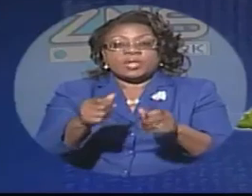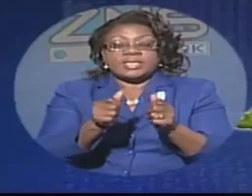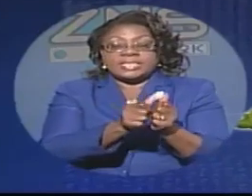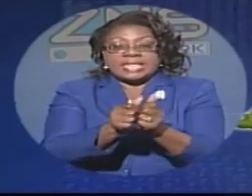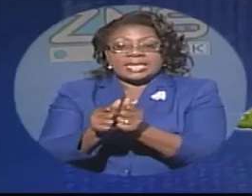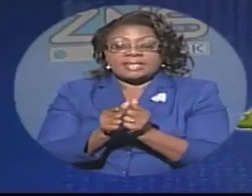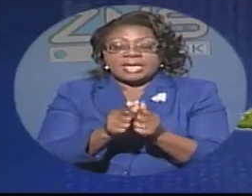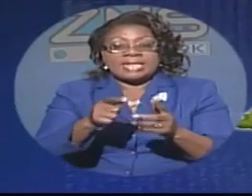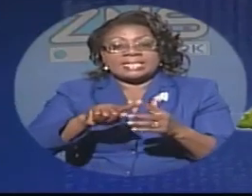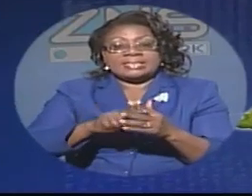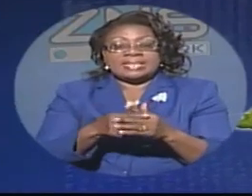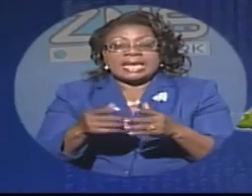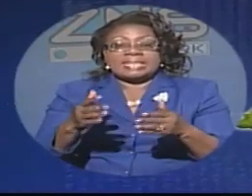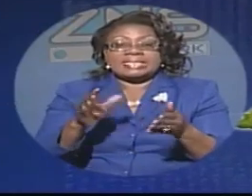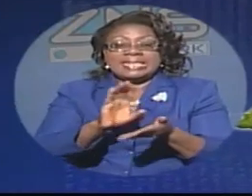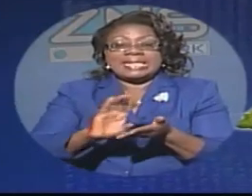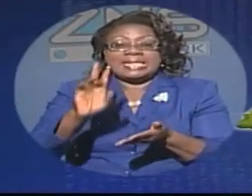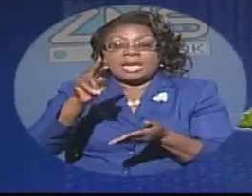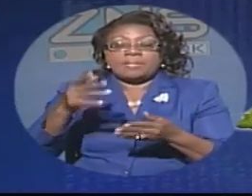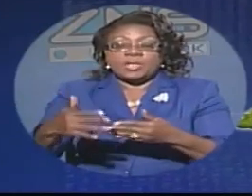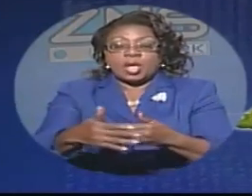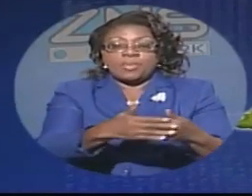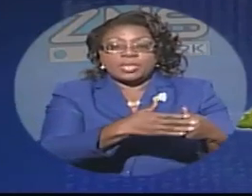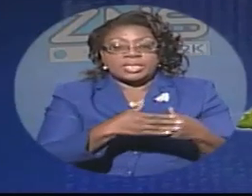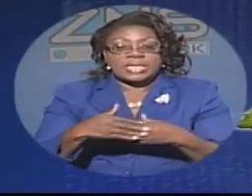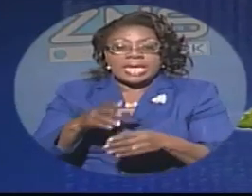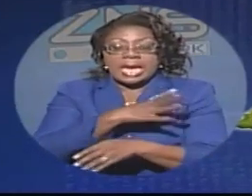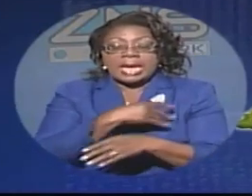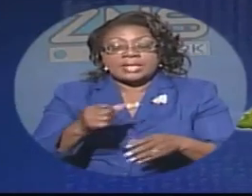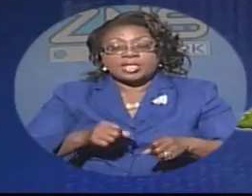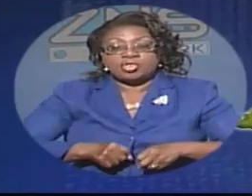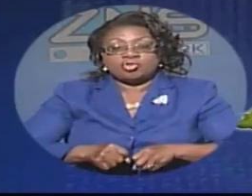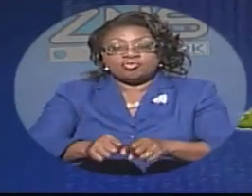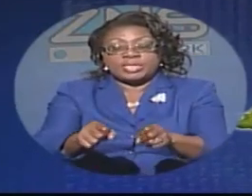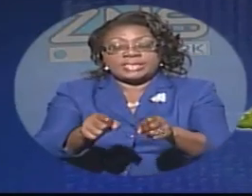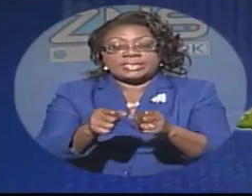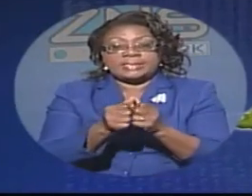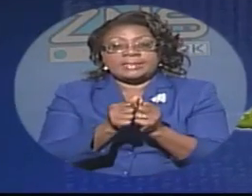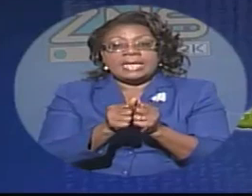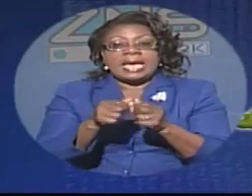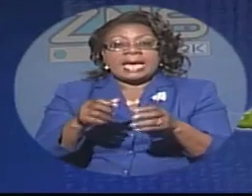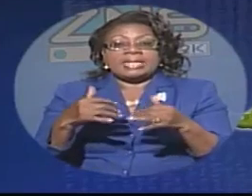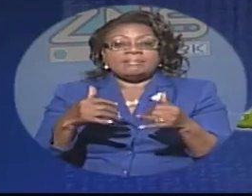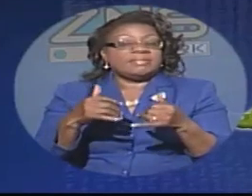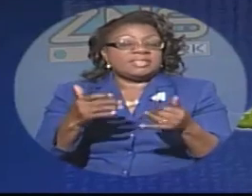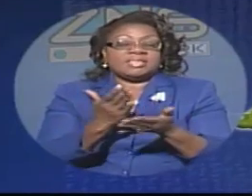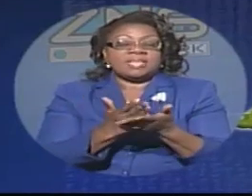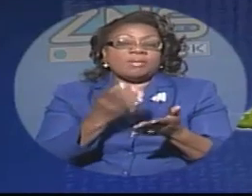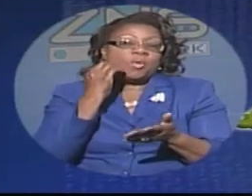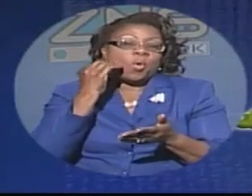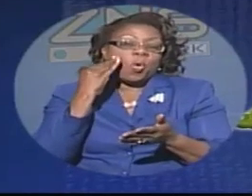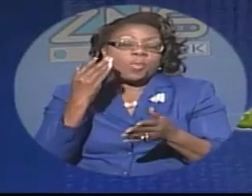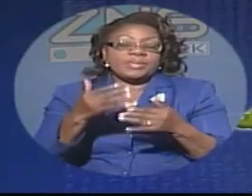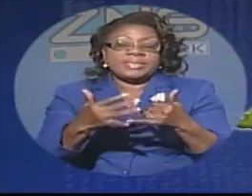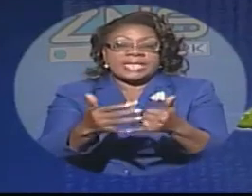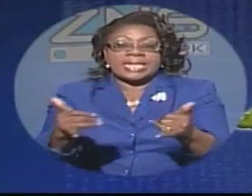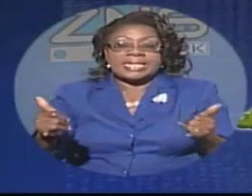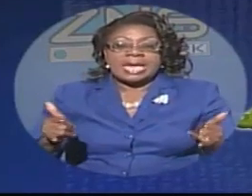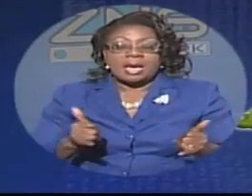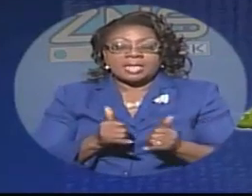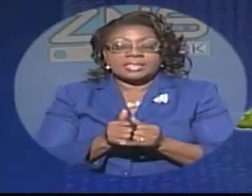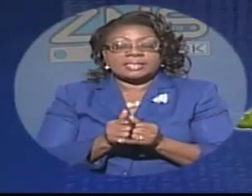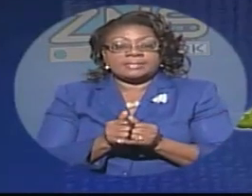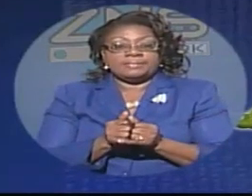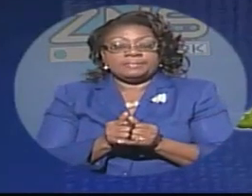they start to clean the communities and the streets and stuff like that and clean the personal yard but the island itself still need them to be